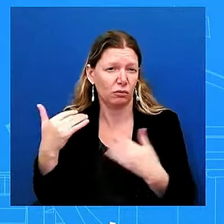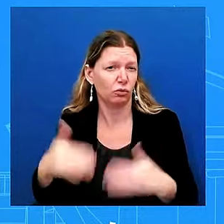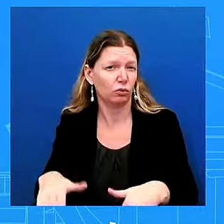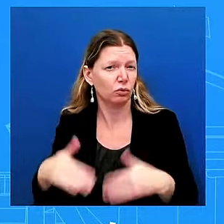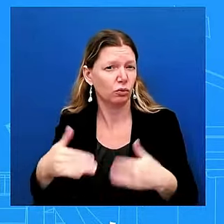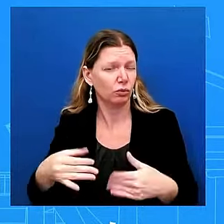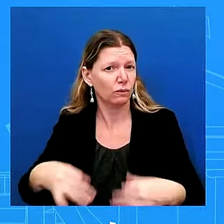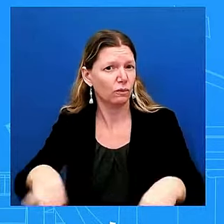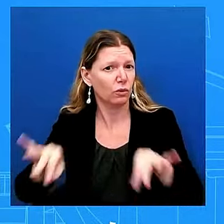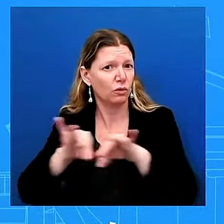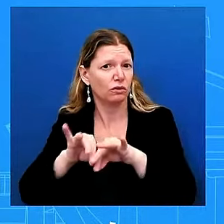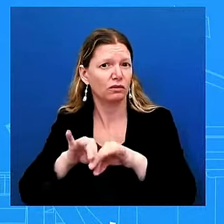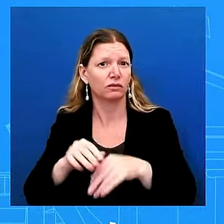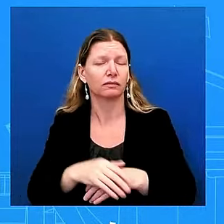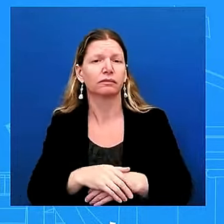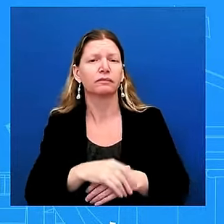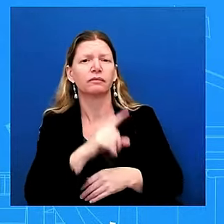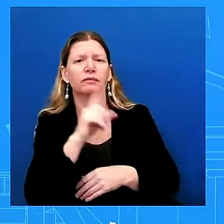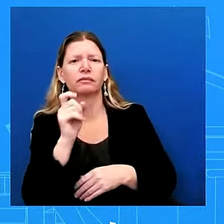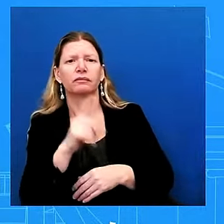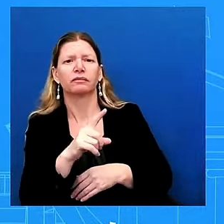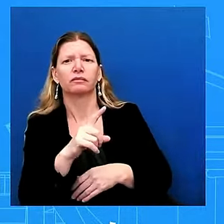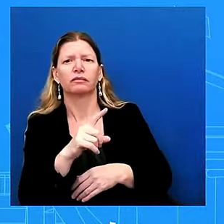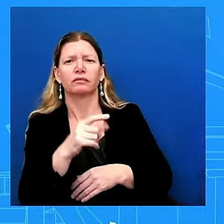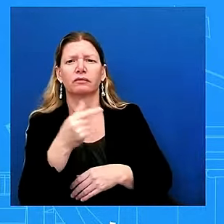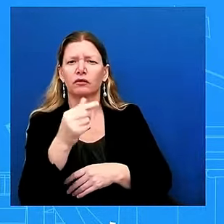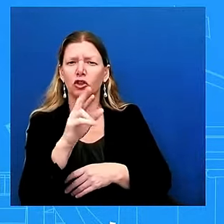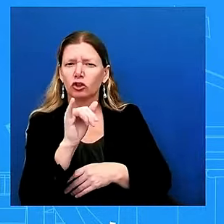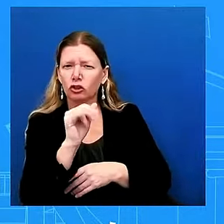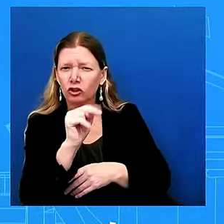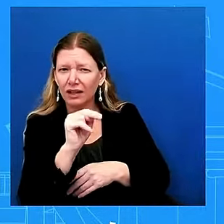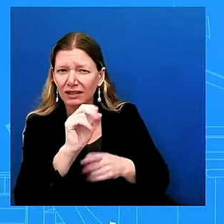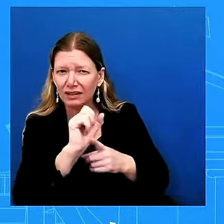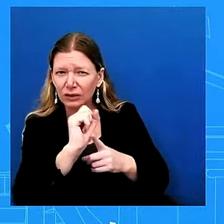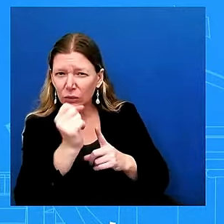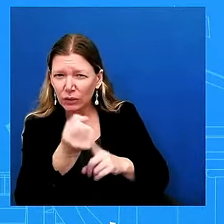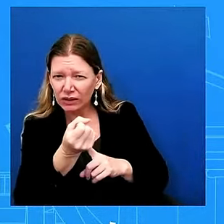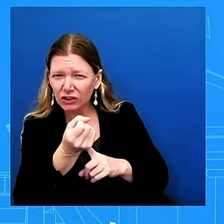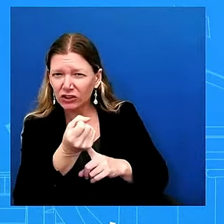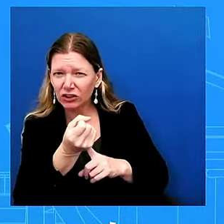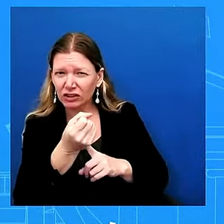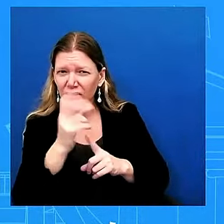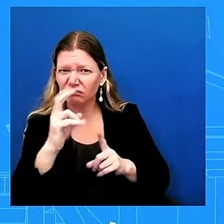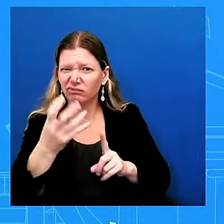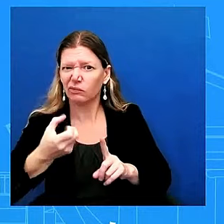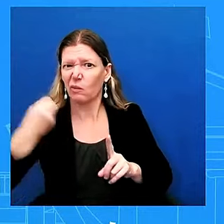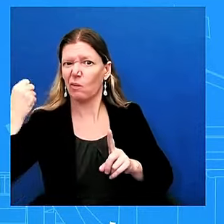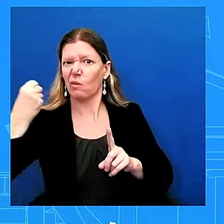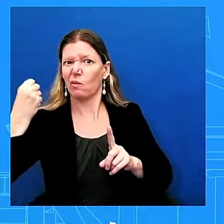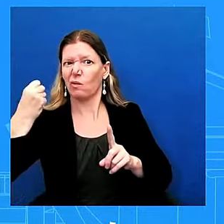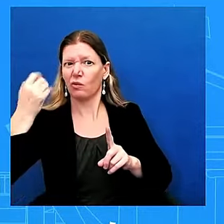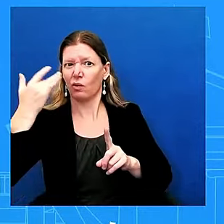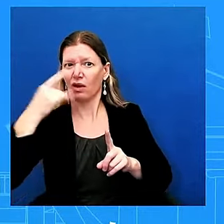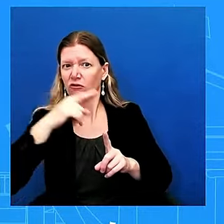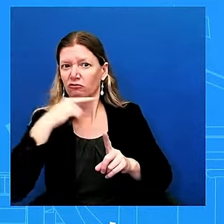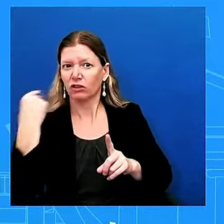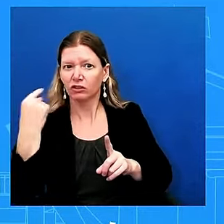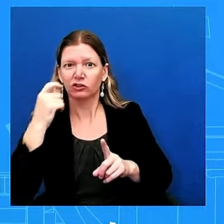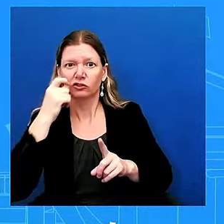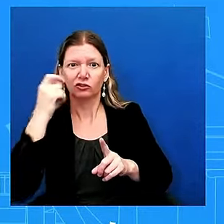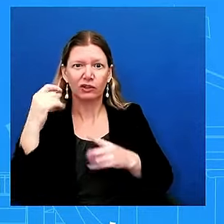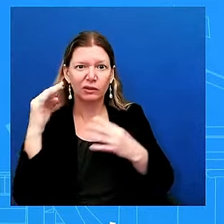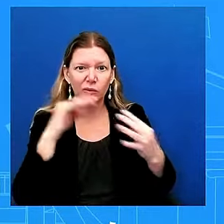held up because of the russian ukraine war um trying to help get grains to our african nations because